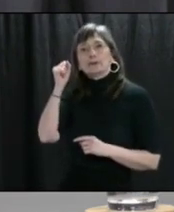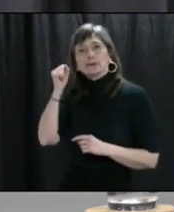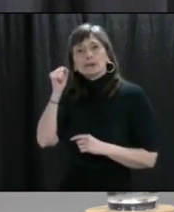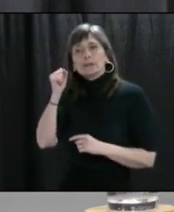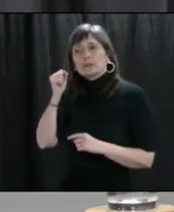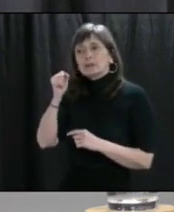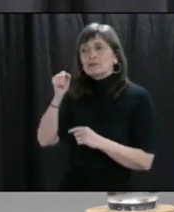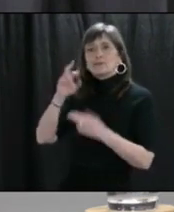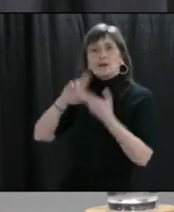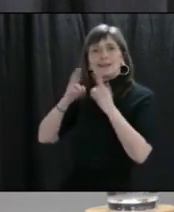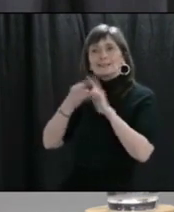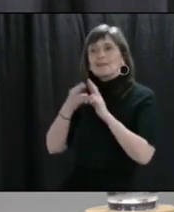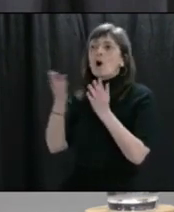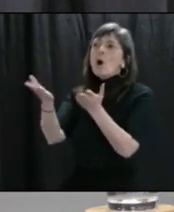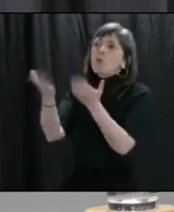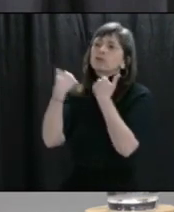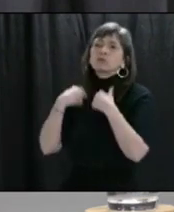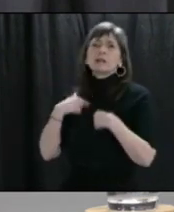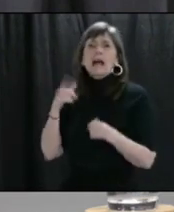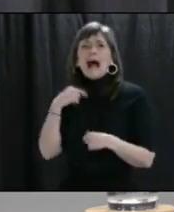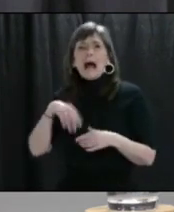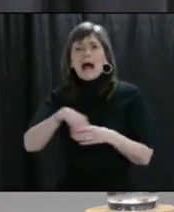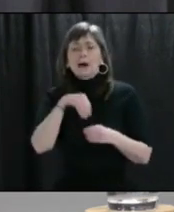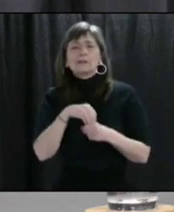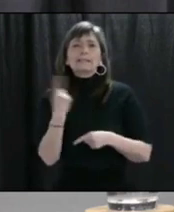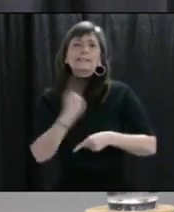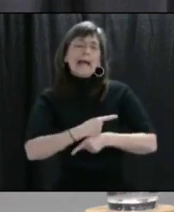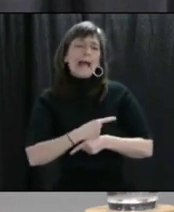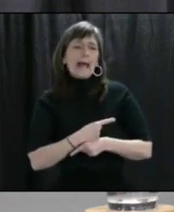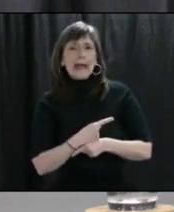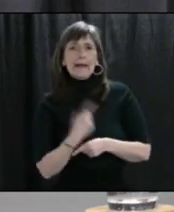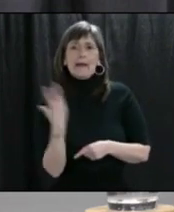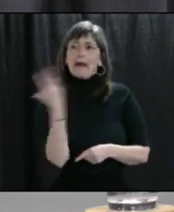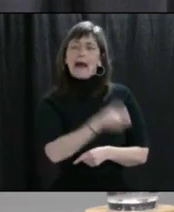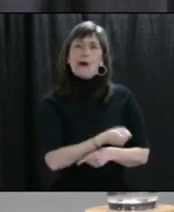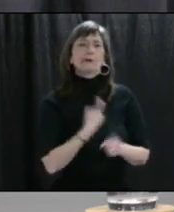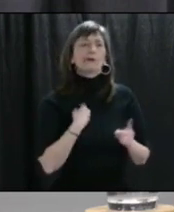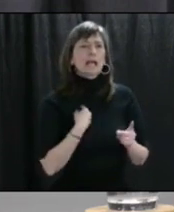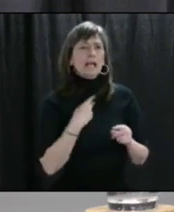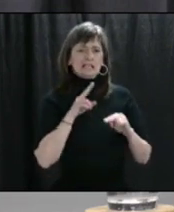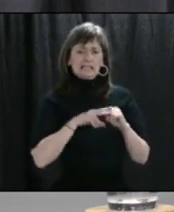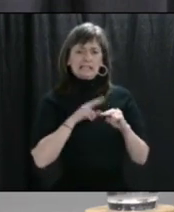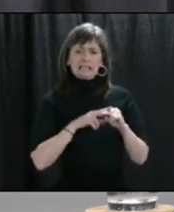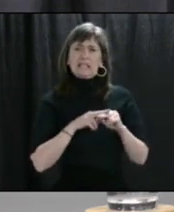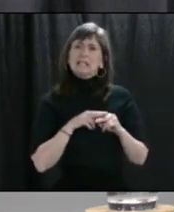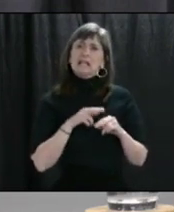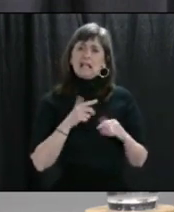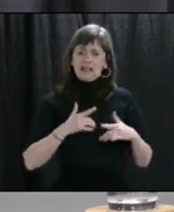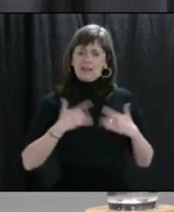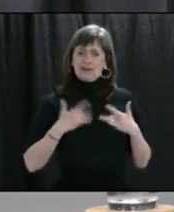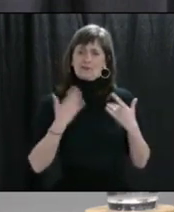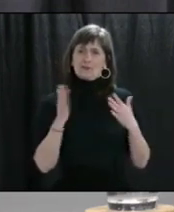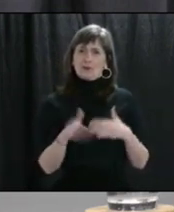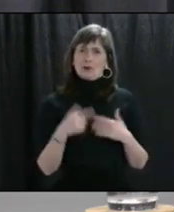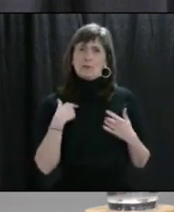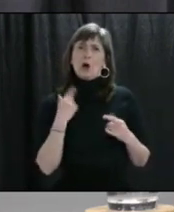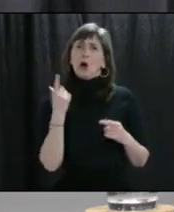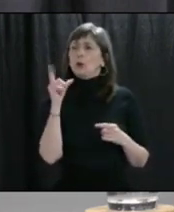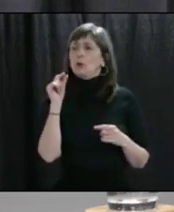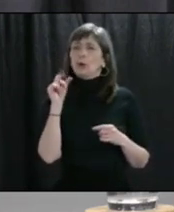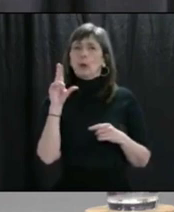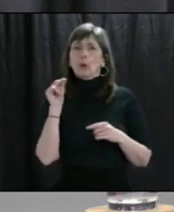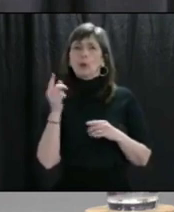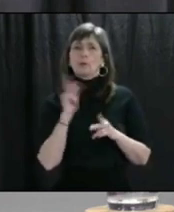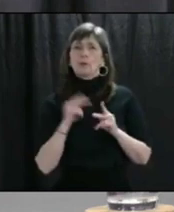day pass and then sit them in someone's lobby or someone's parlour and have 20 or 30 people troop through the house